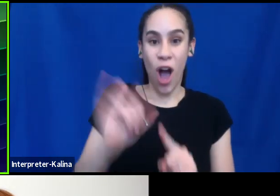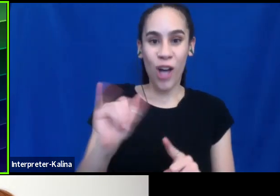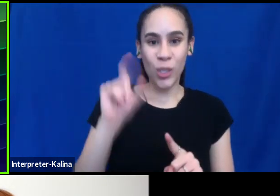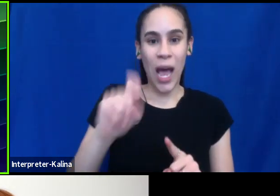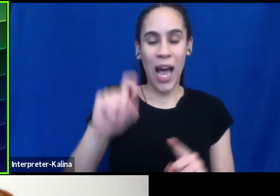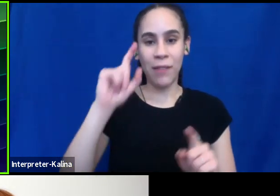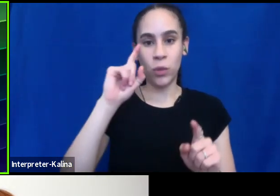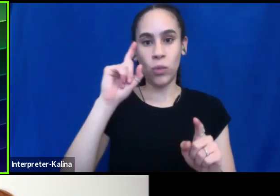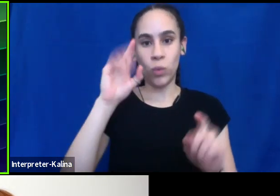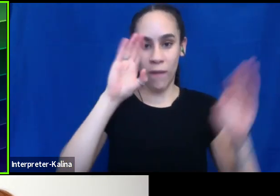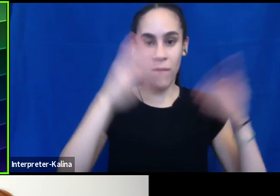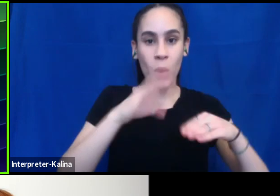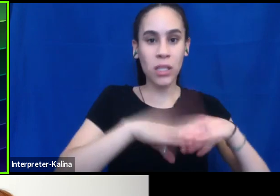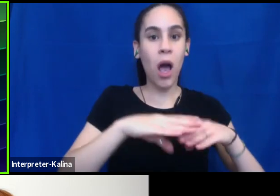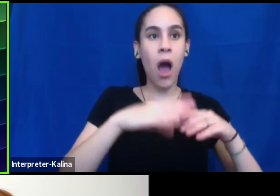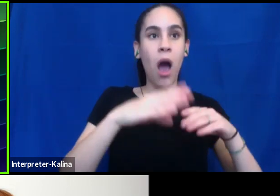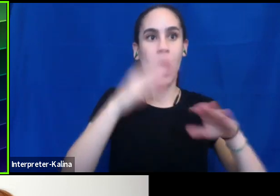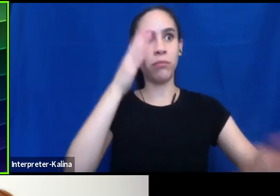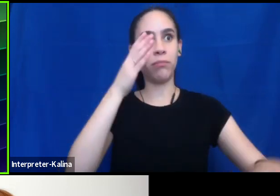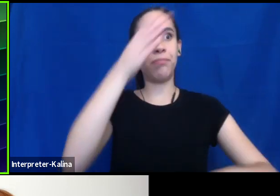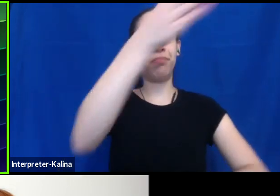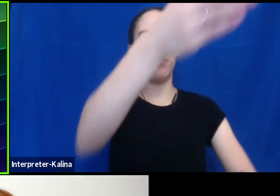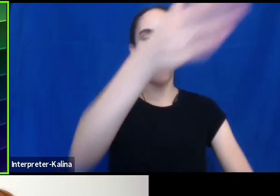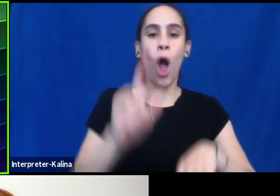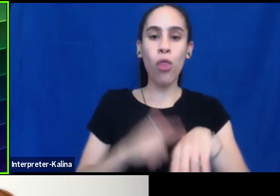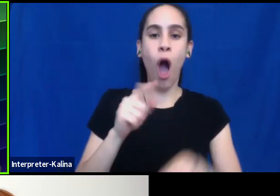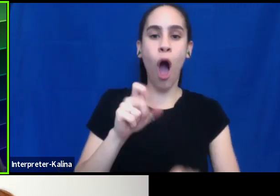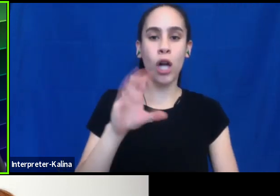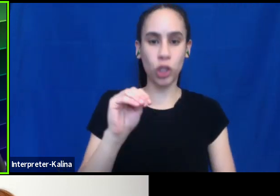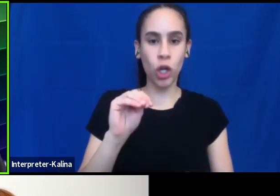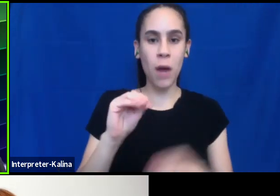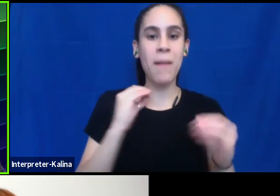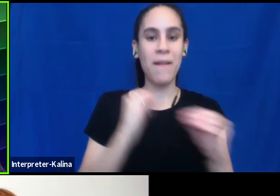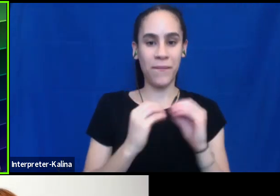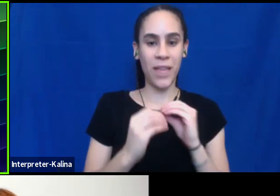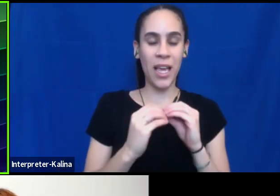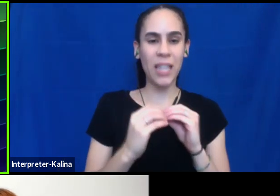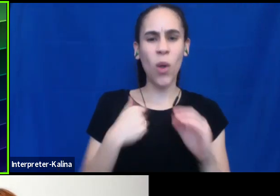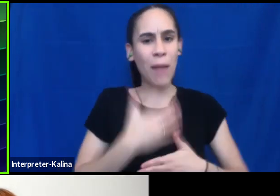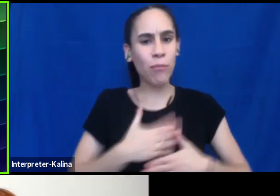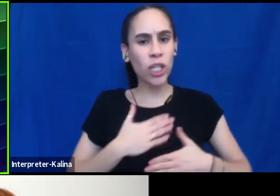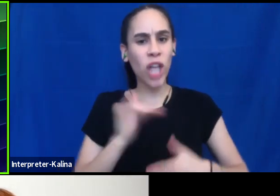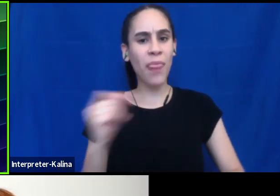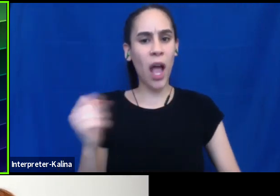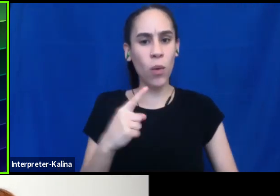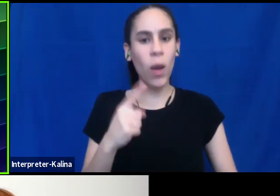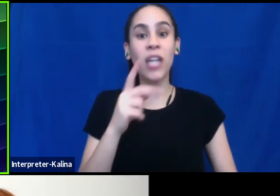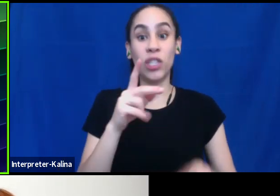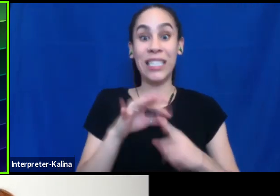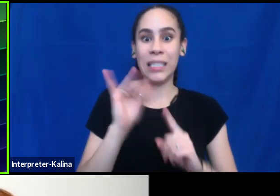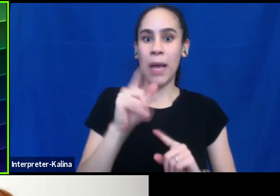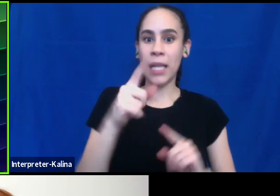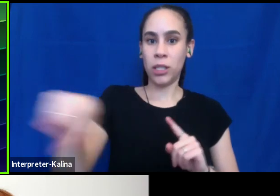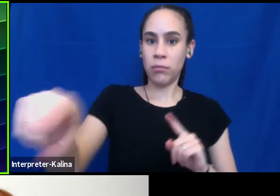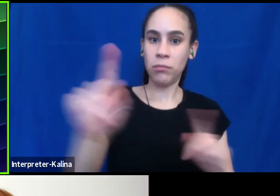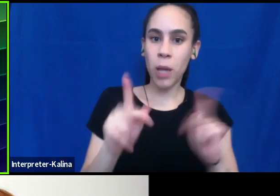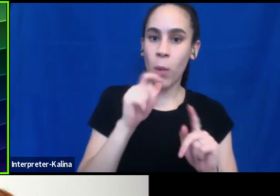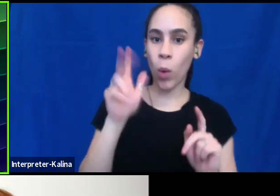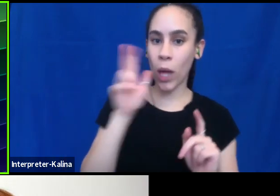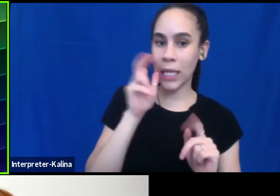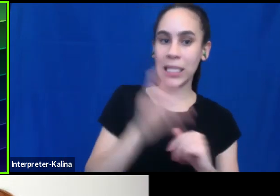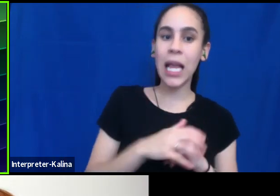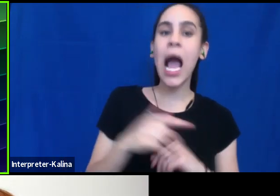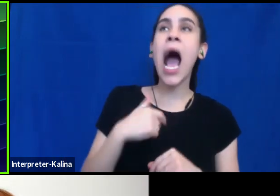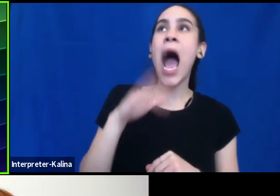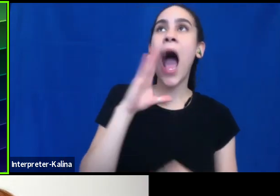-term fixes. Um, so yeah, I really appreciate that question, especially considering folks that are listening in. Um, so I would say